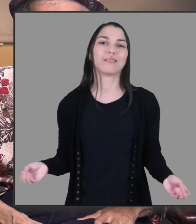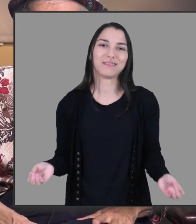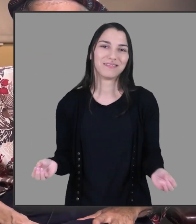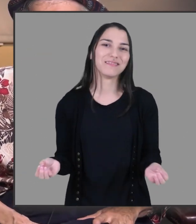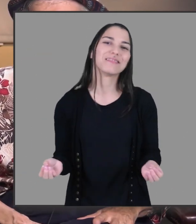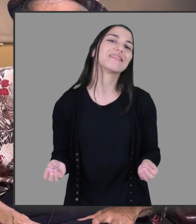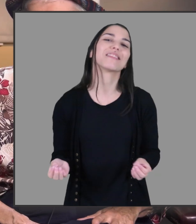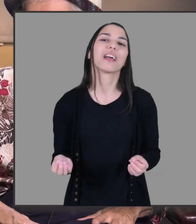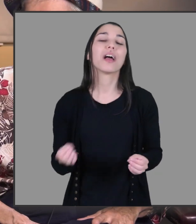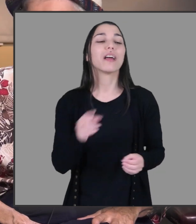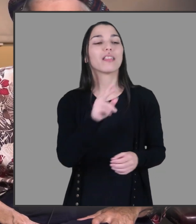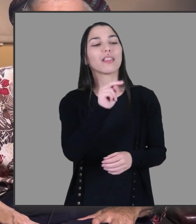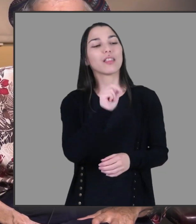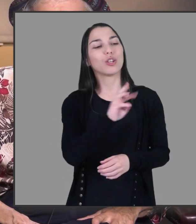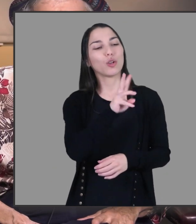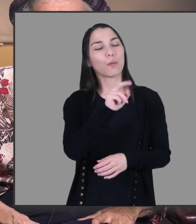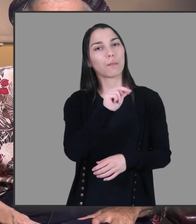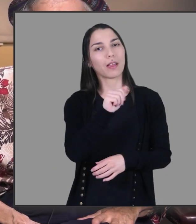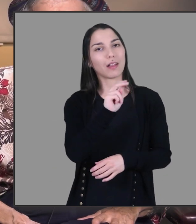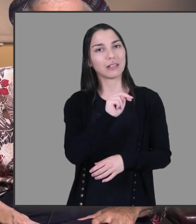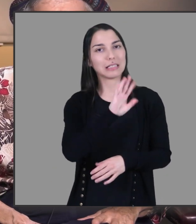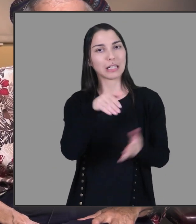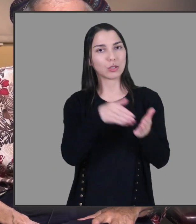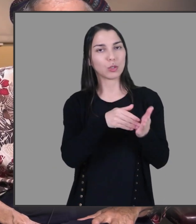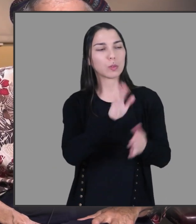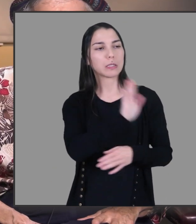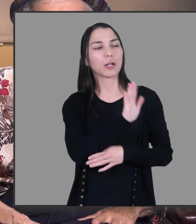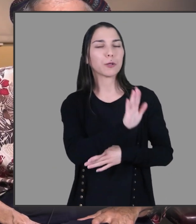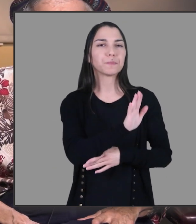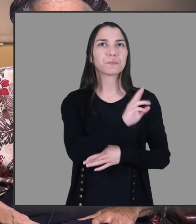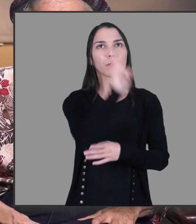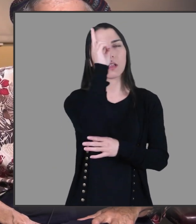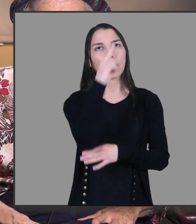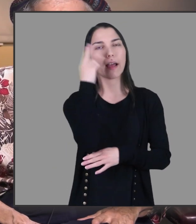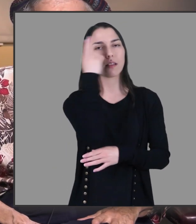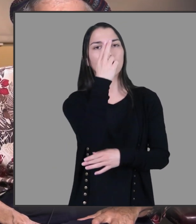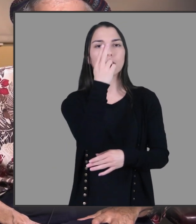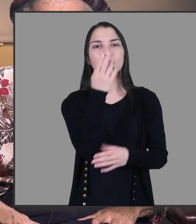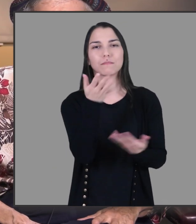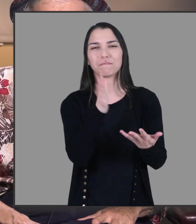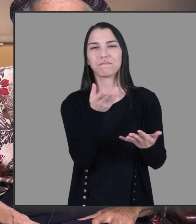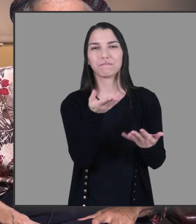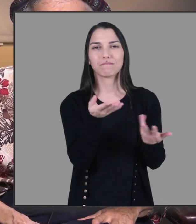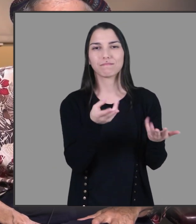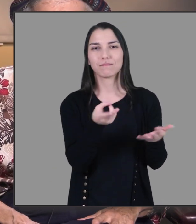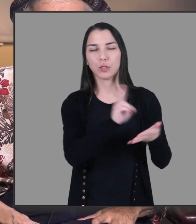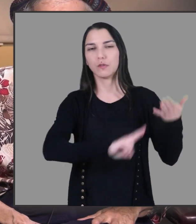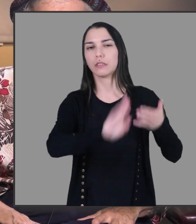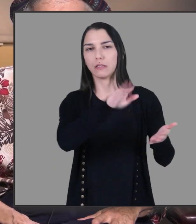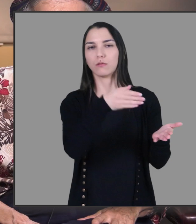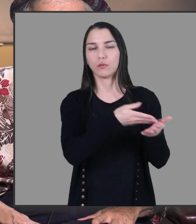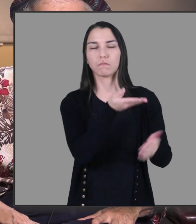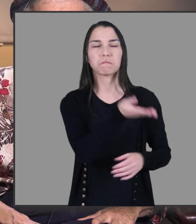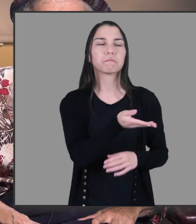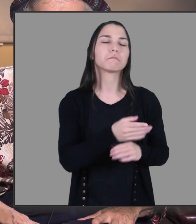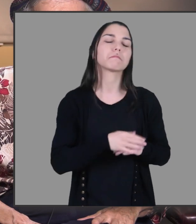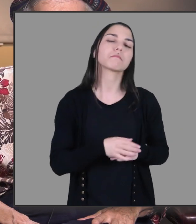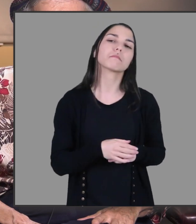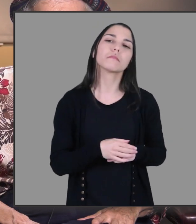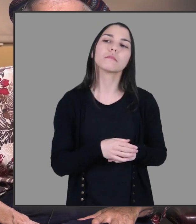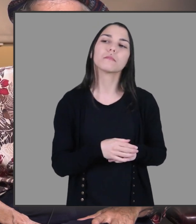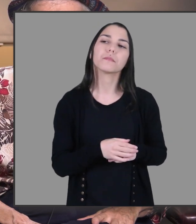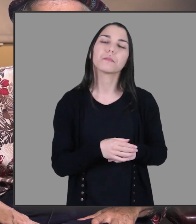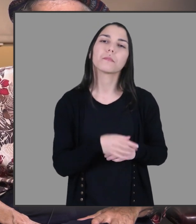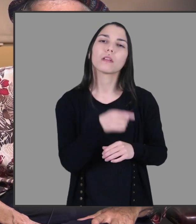was that the Newman Center, which was a Catholic sort of university center,